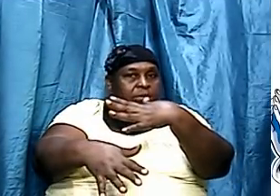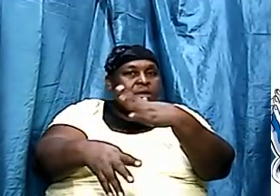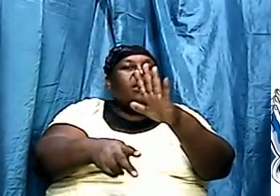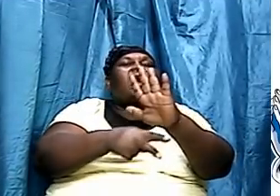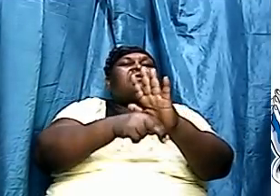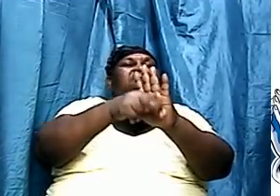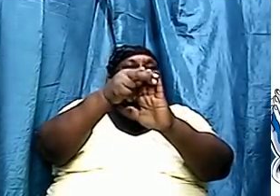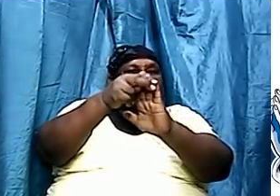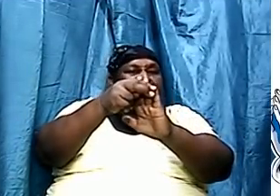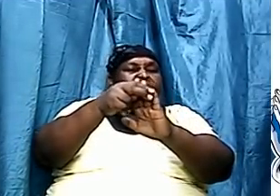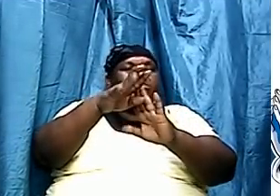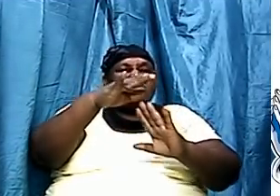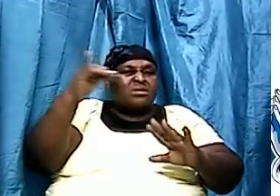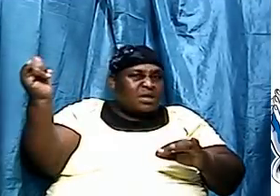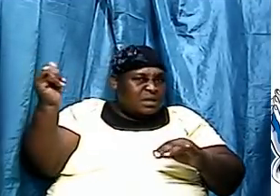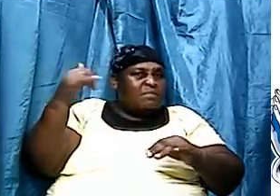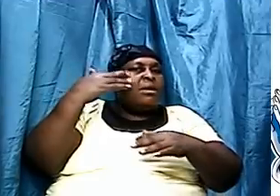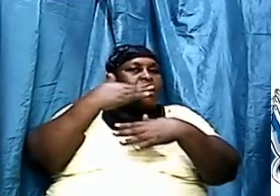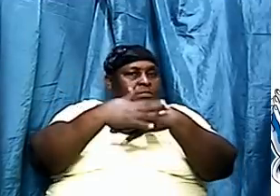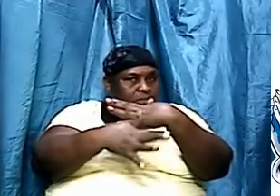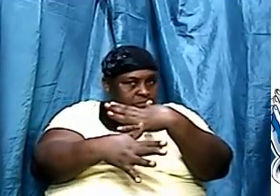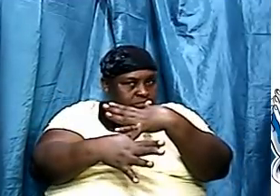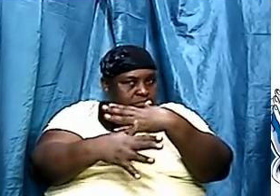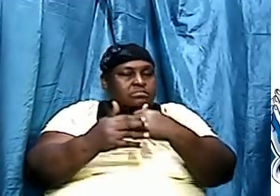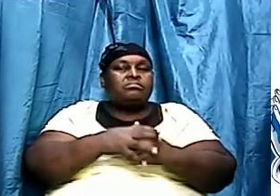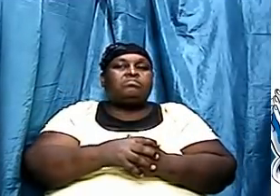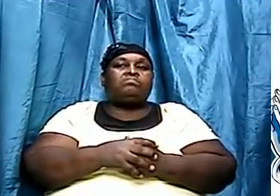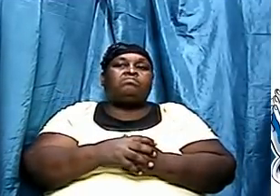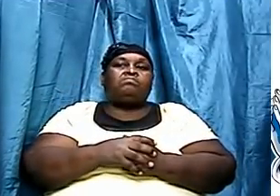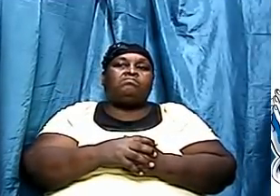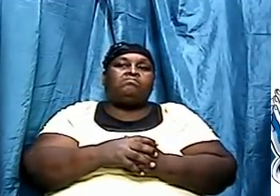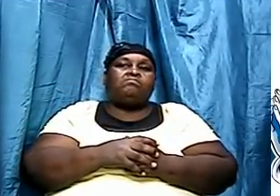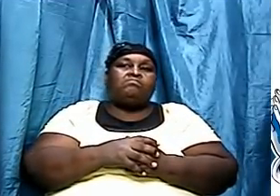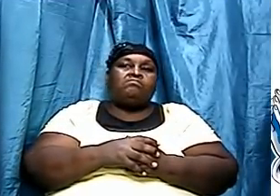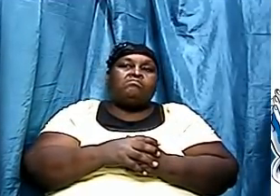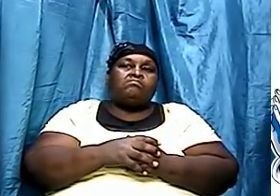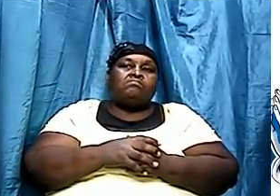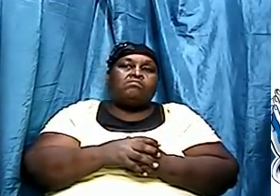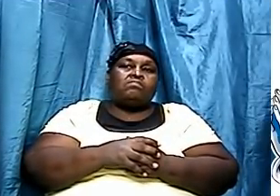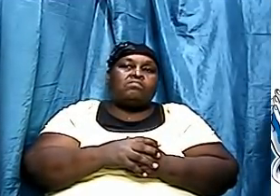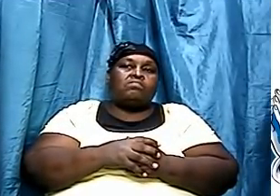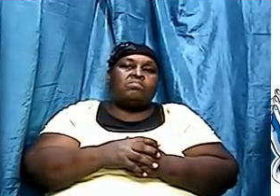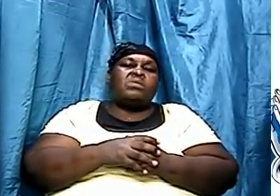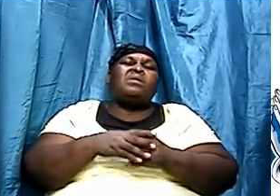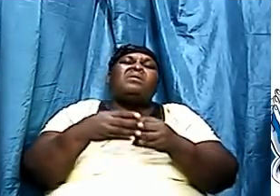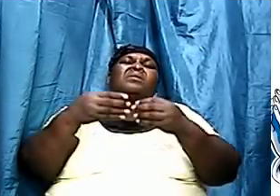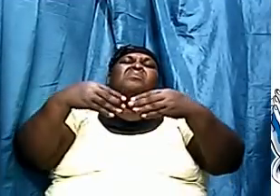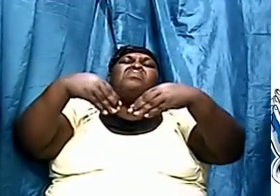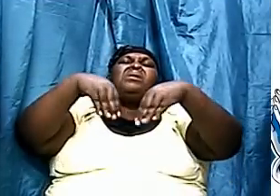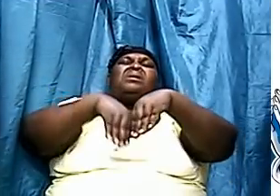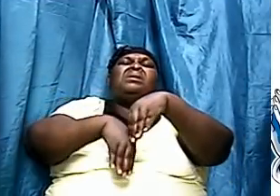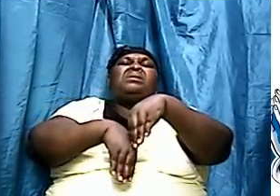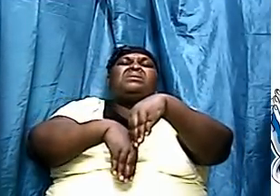by blood. And guess what? Biologists just have learned that.